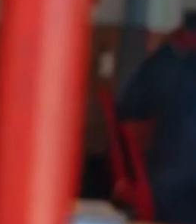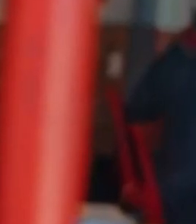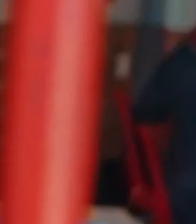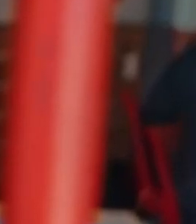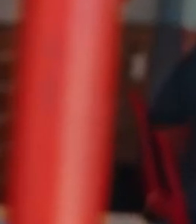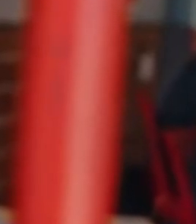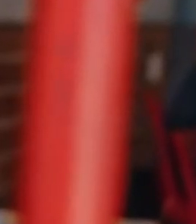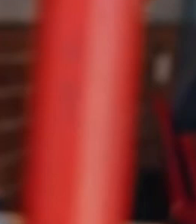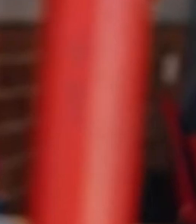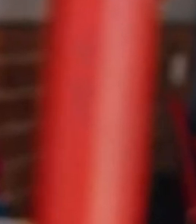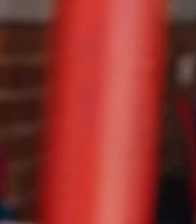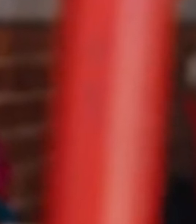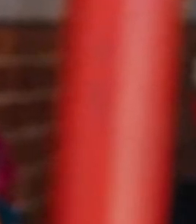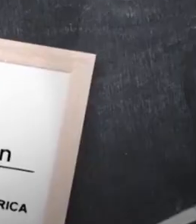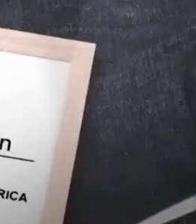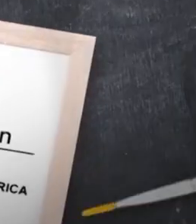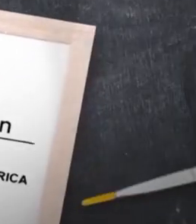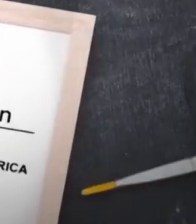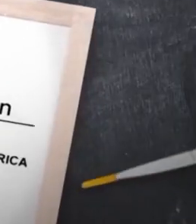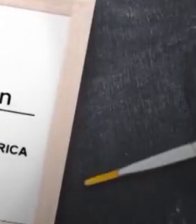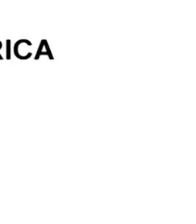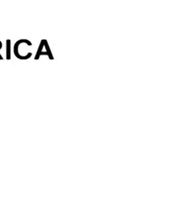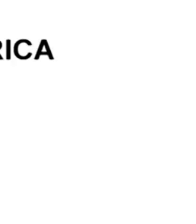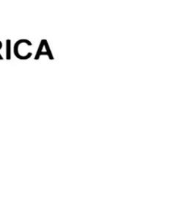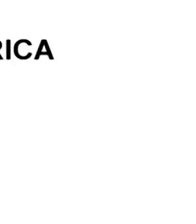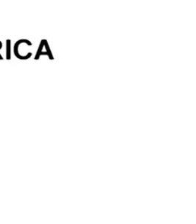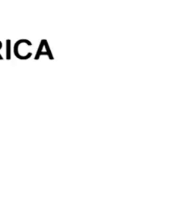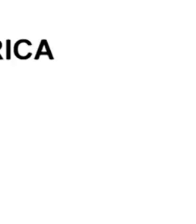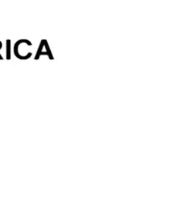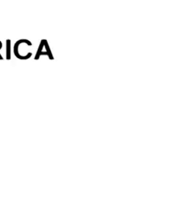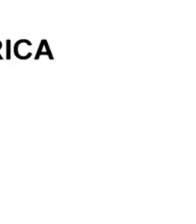you are the finish line now give it your very very best and I thank you are the